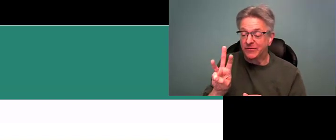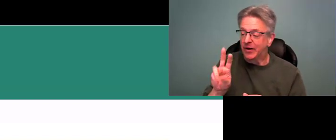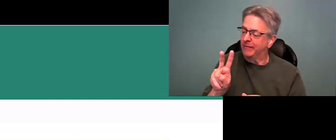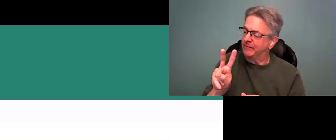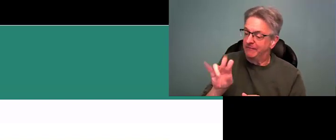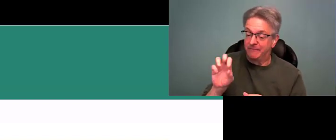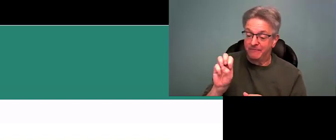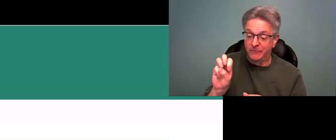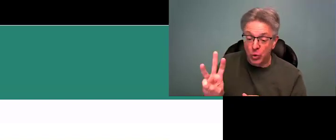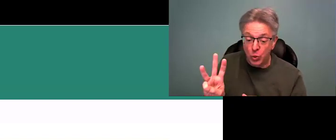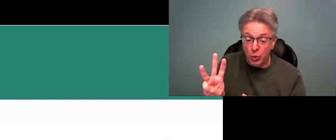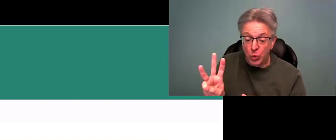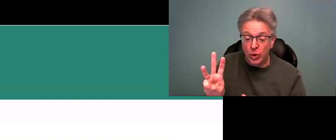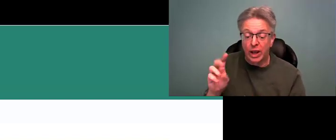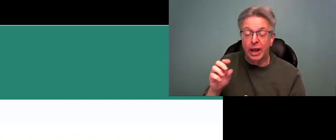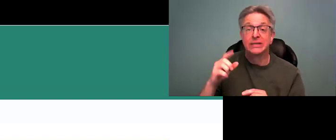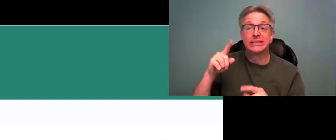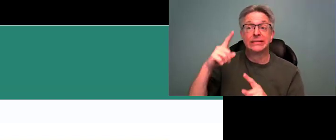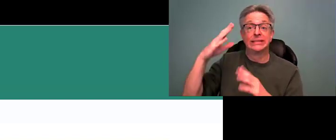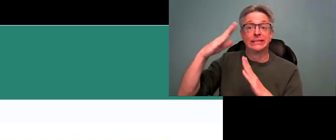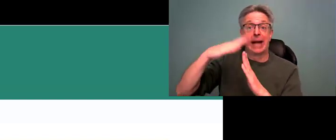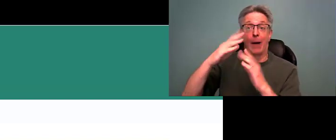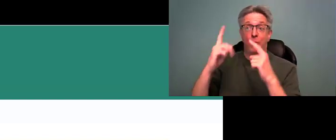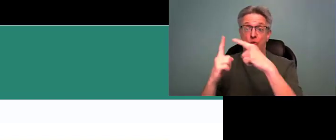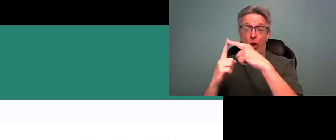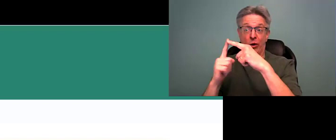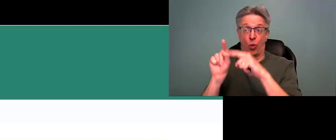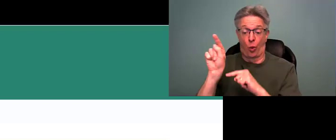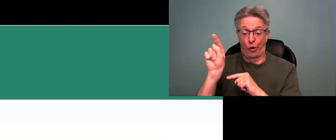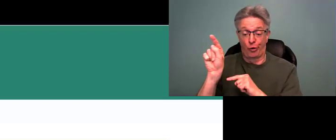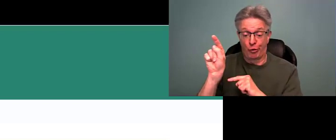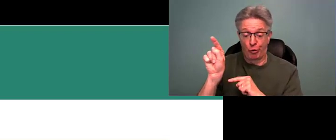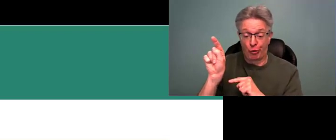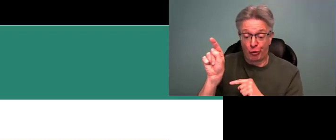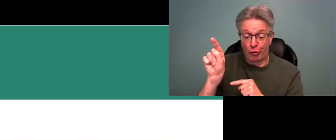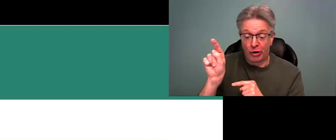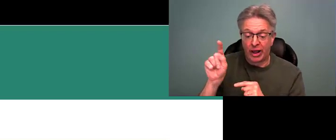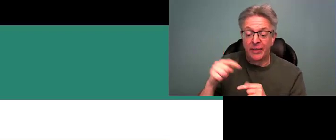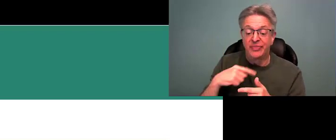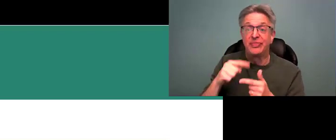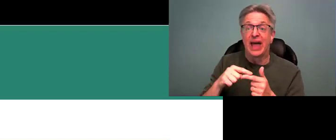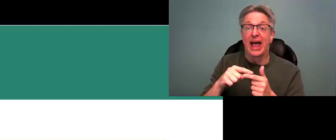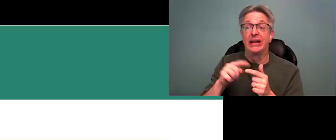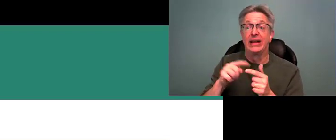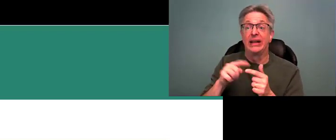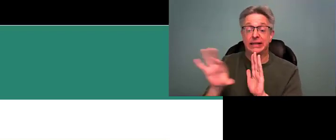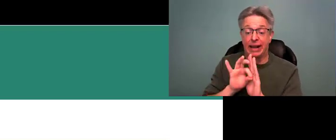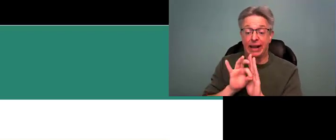View in the top right-hand corner.